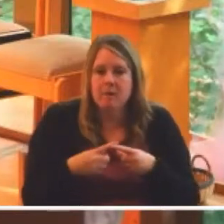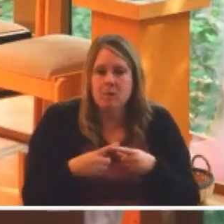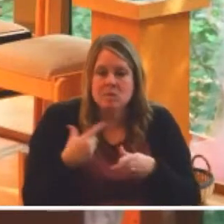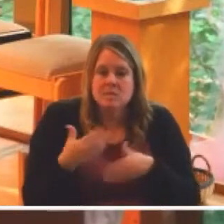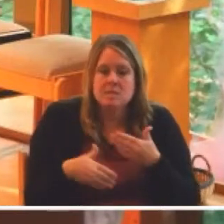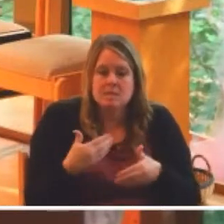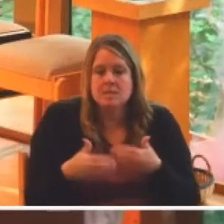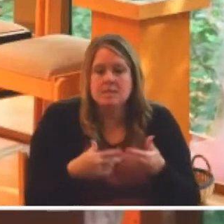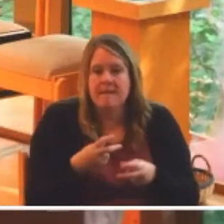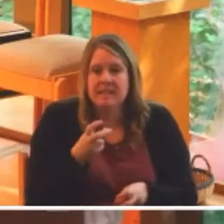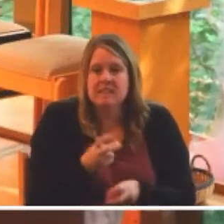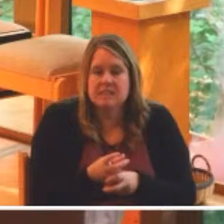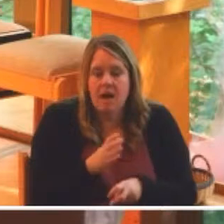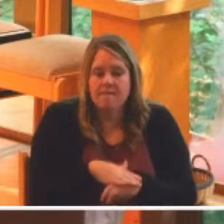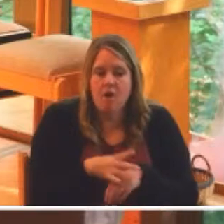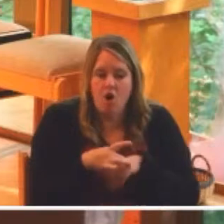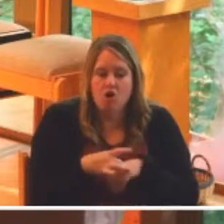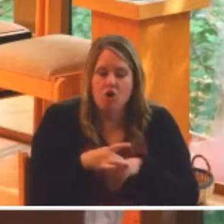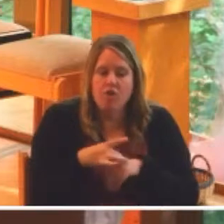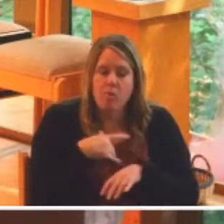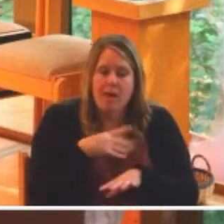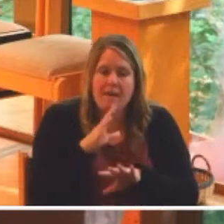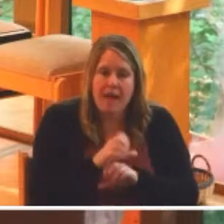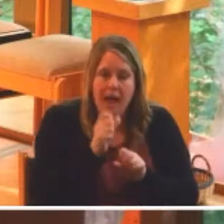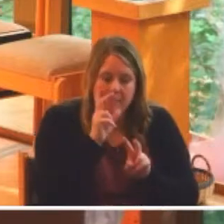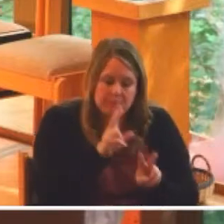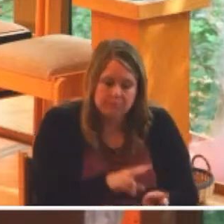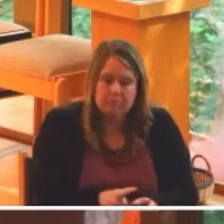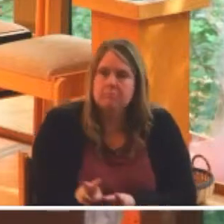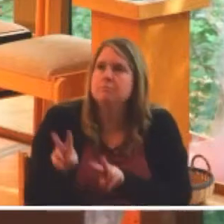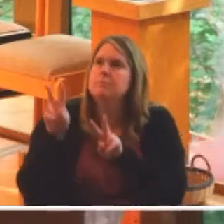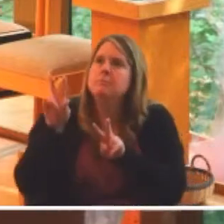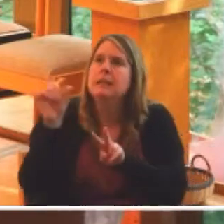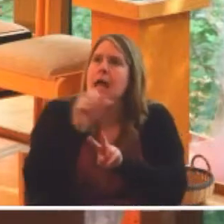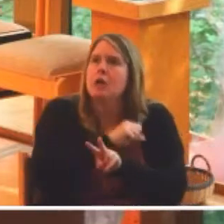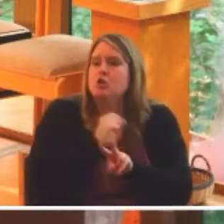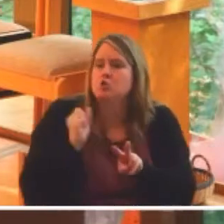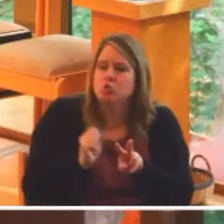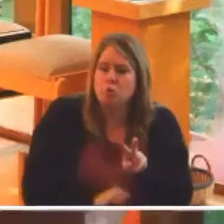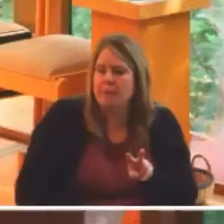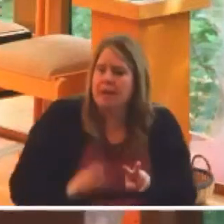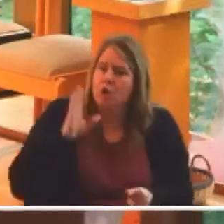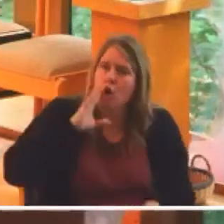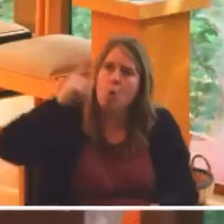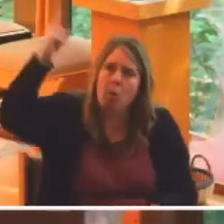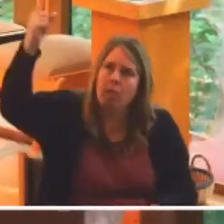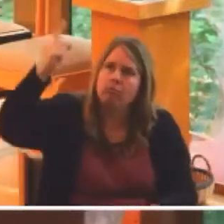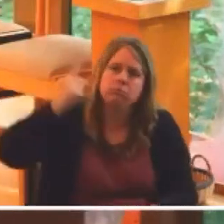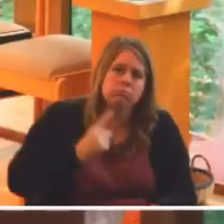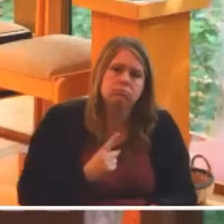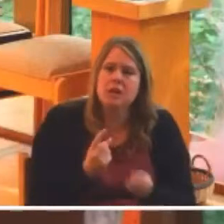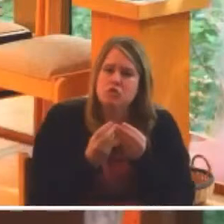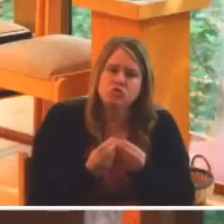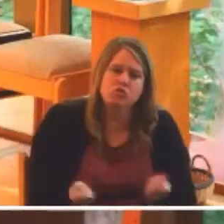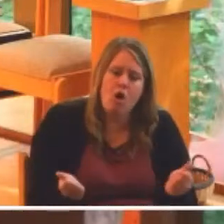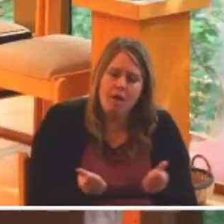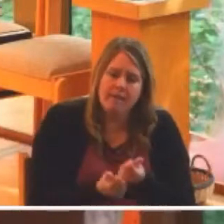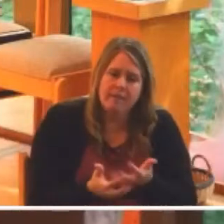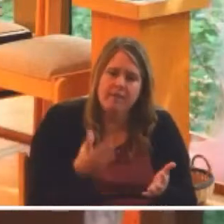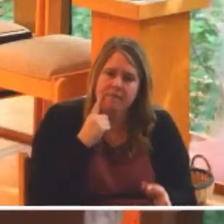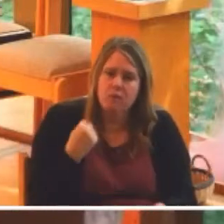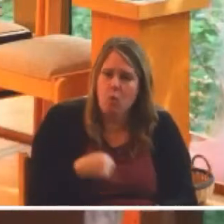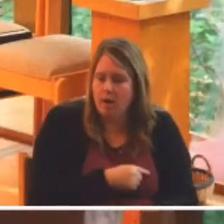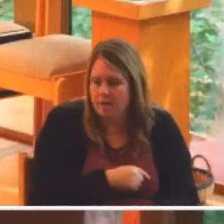here on earth, we have this habit of looking towards the heavens as though a superhero or a saint will descend from above and solve everything on our behalf.